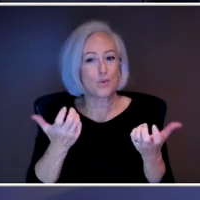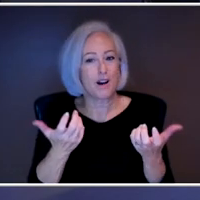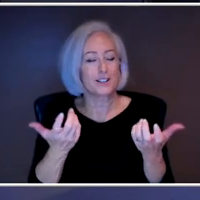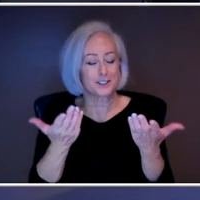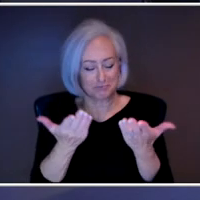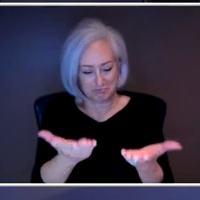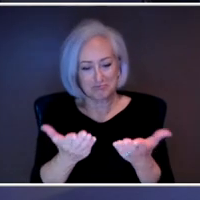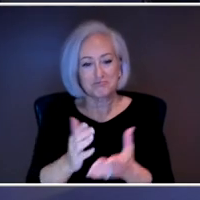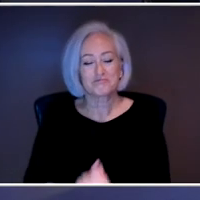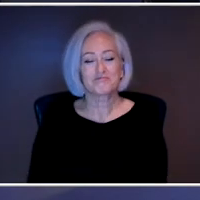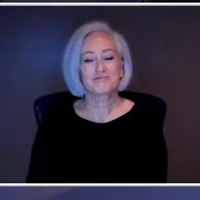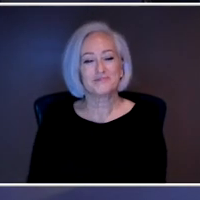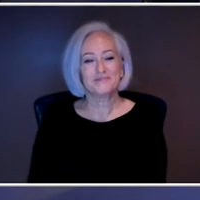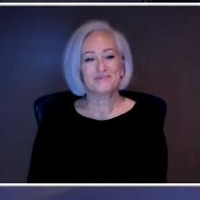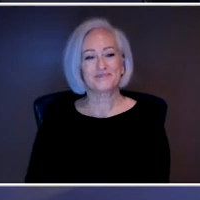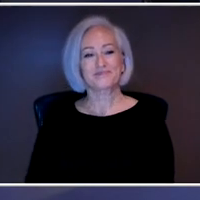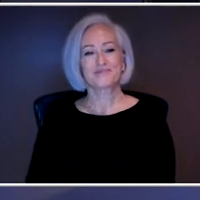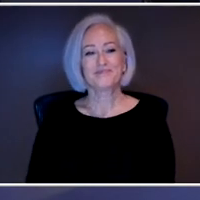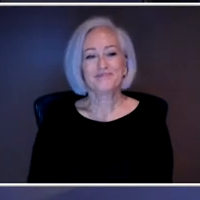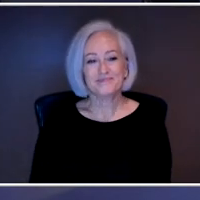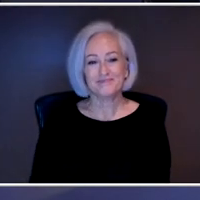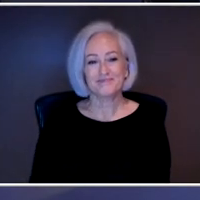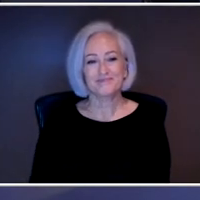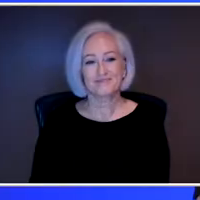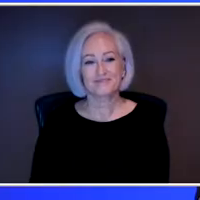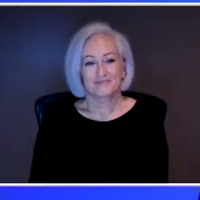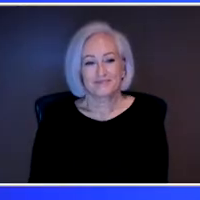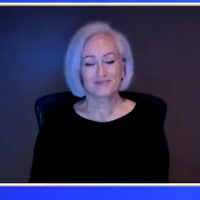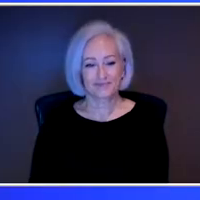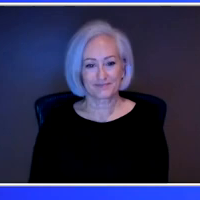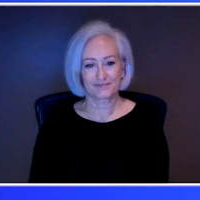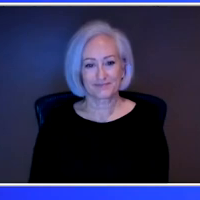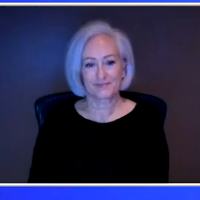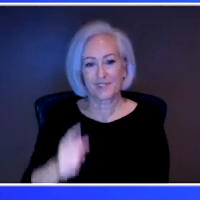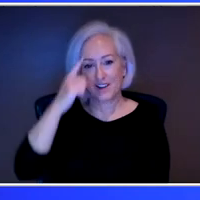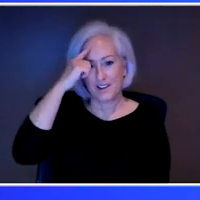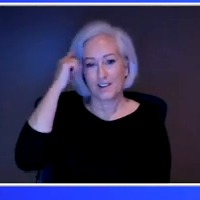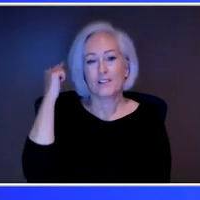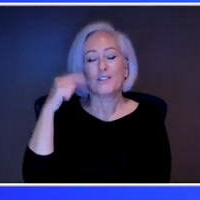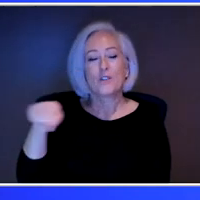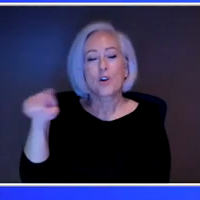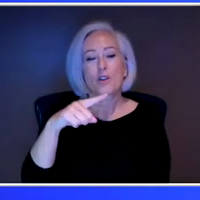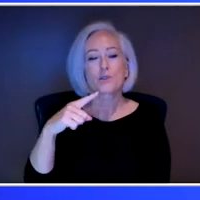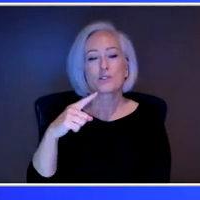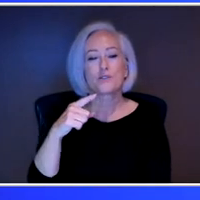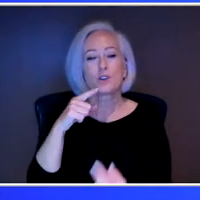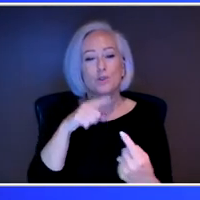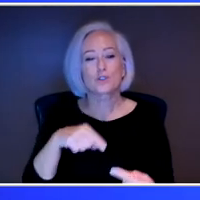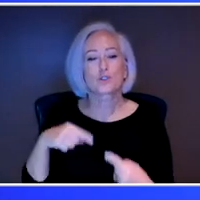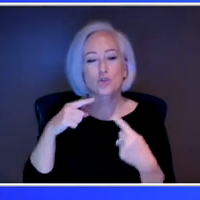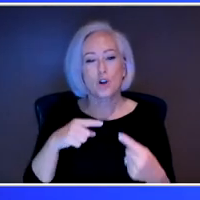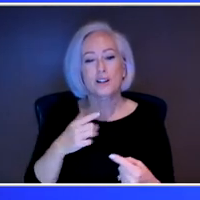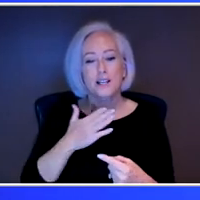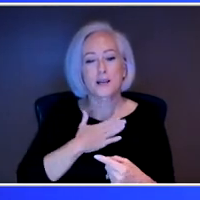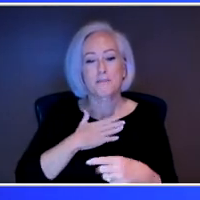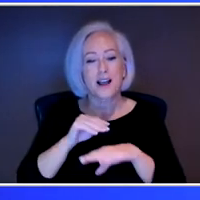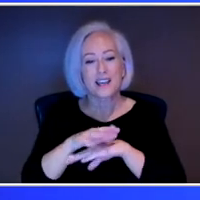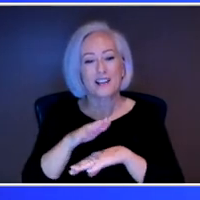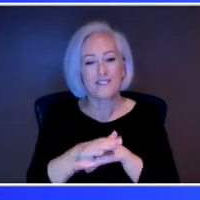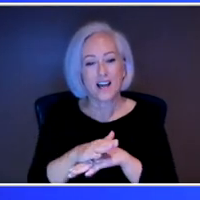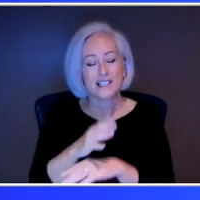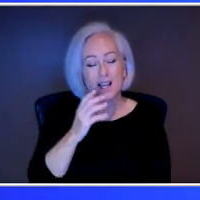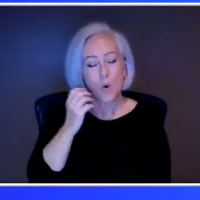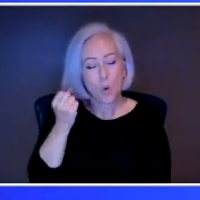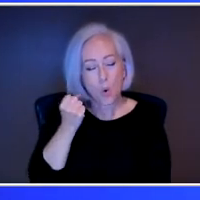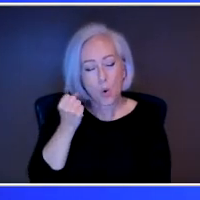people to know. Okay. Thank you. For those struggling, just my advice is hold on and remember that it